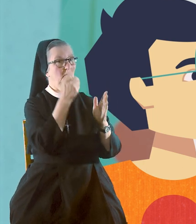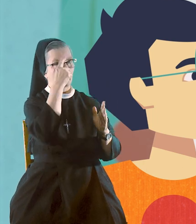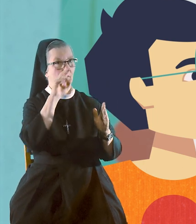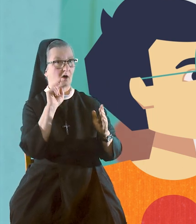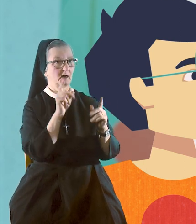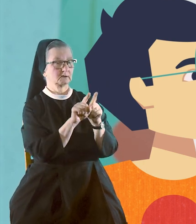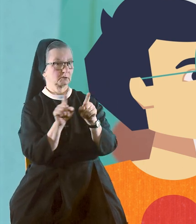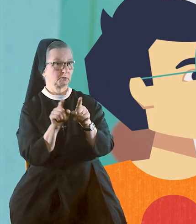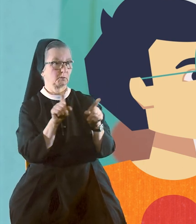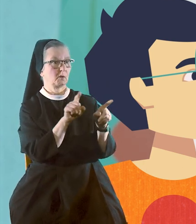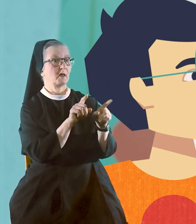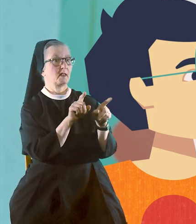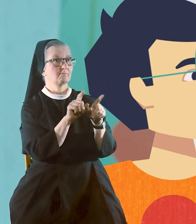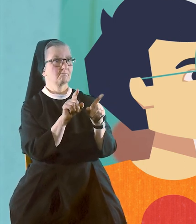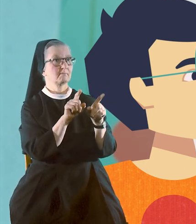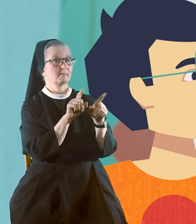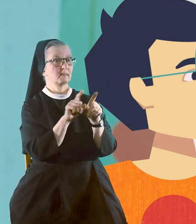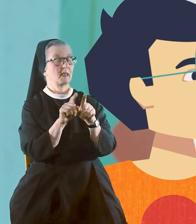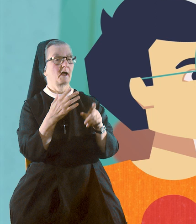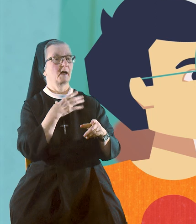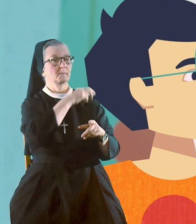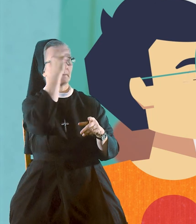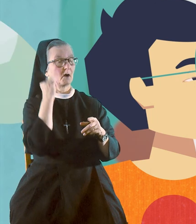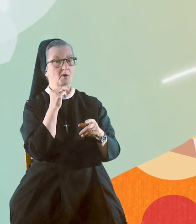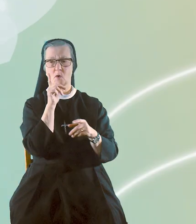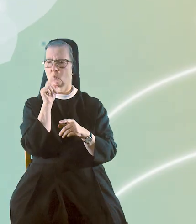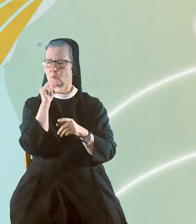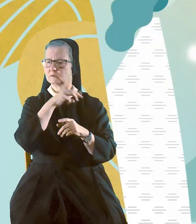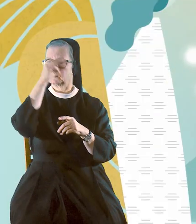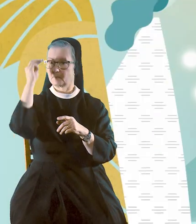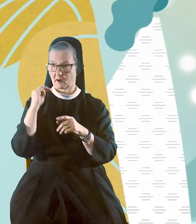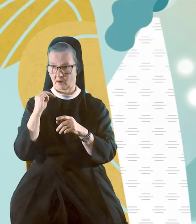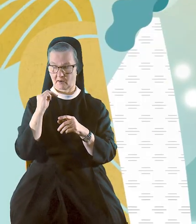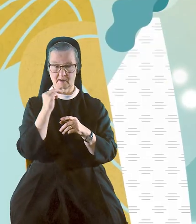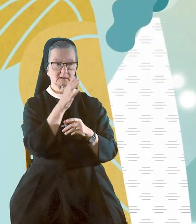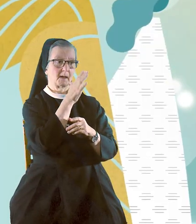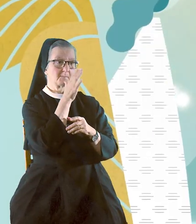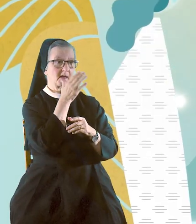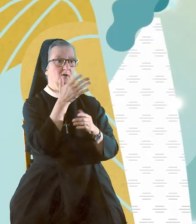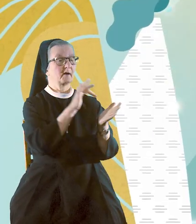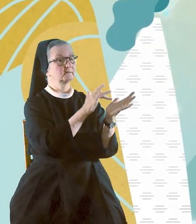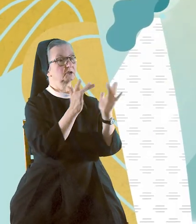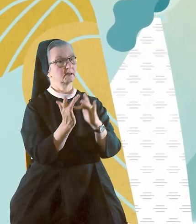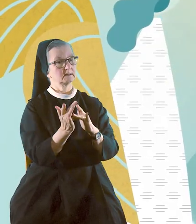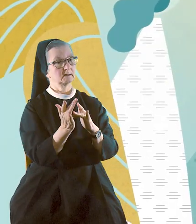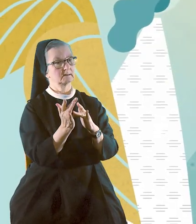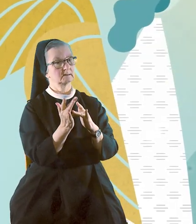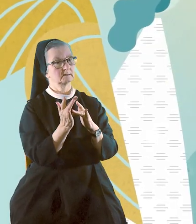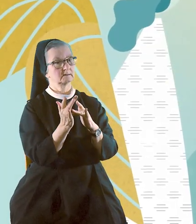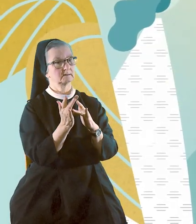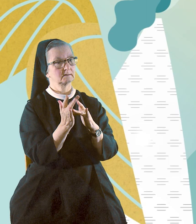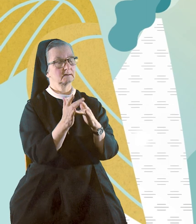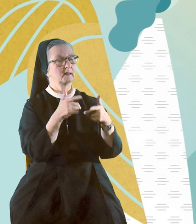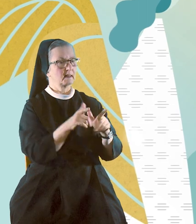pray for us, too, like Mary. Who is Mary? She is the mother of Jesus.